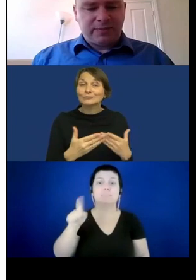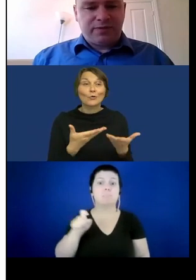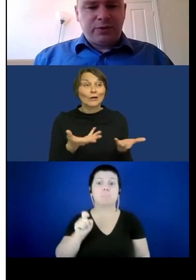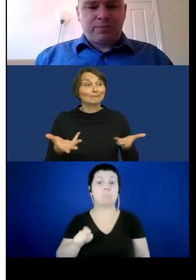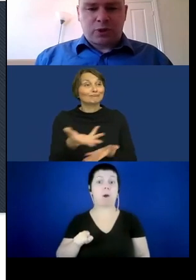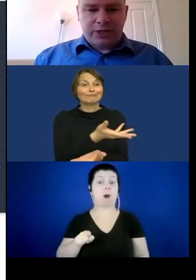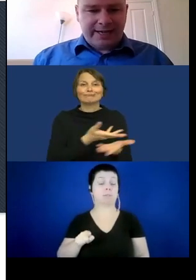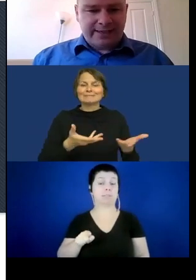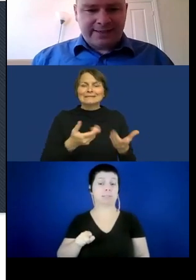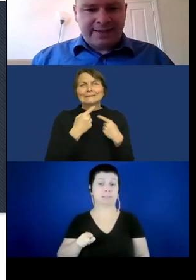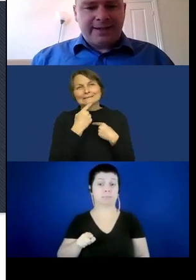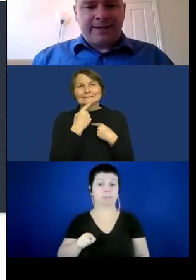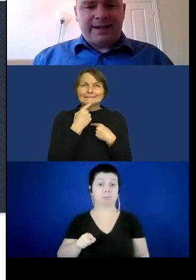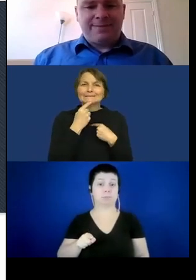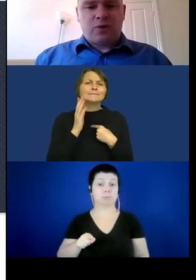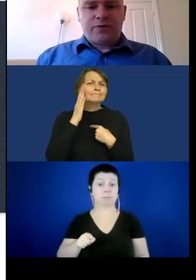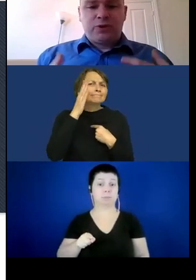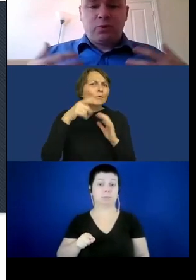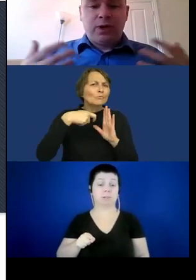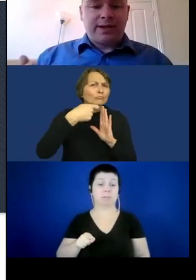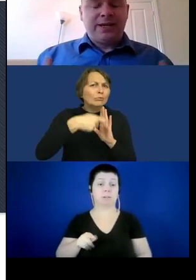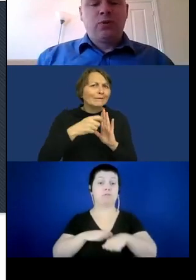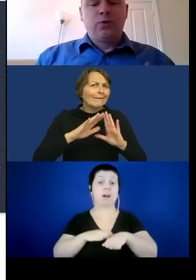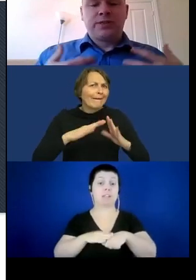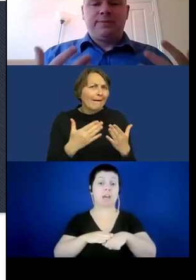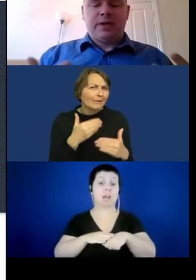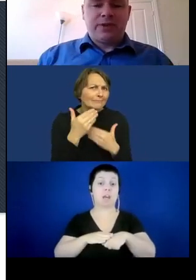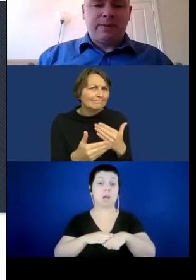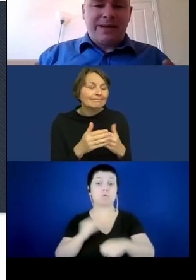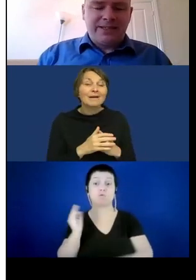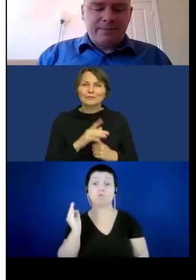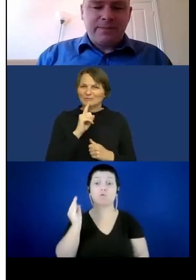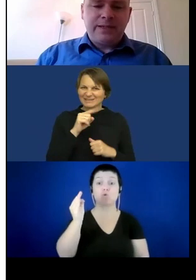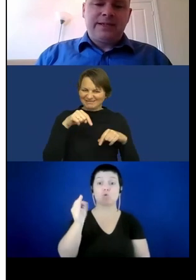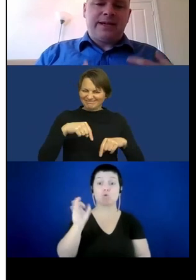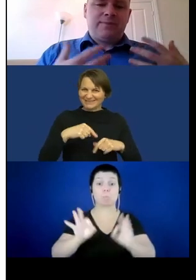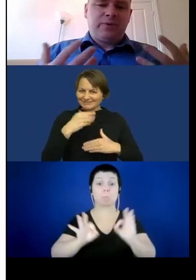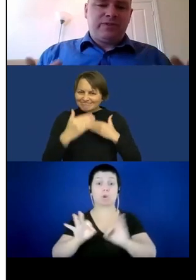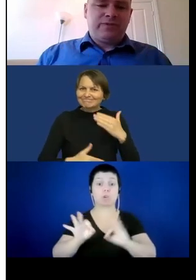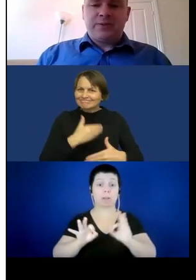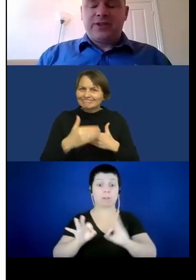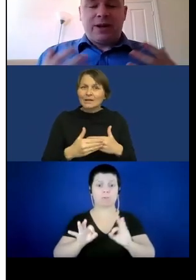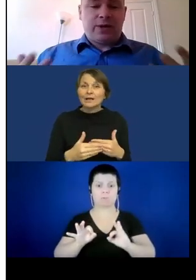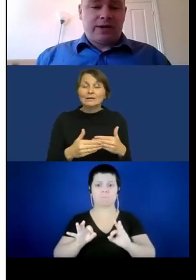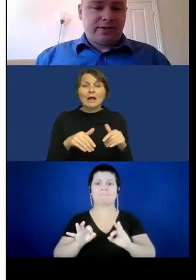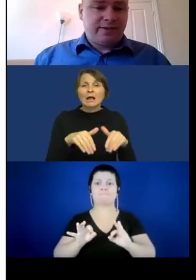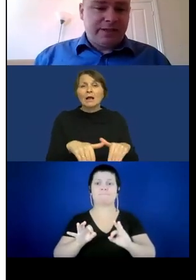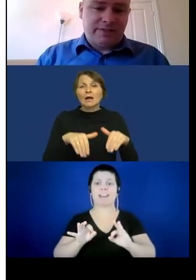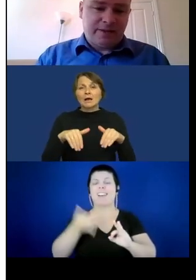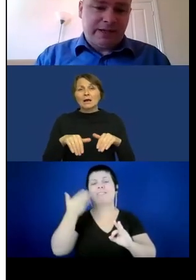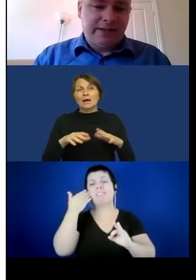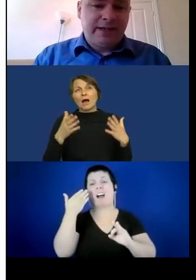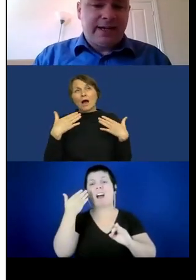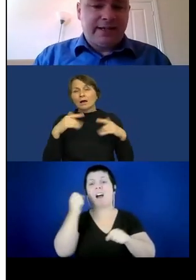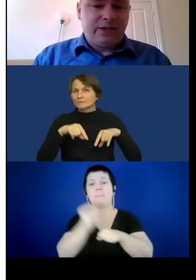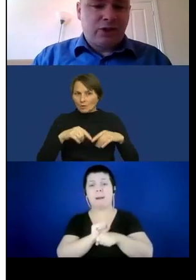in terms of future projects or future work in order to keep up the momentum that we've developed and the networks that have been